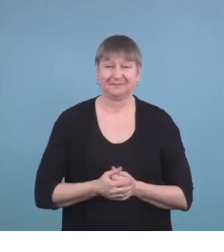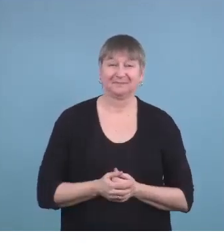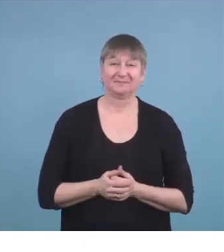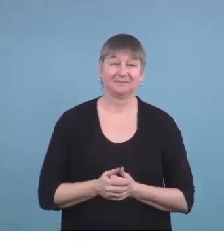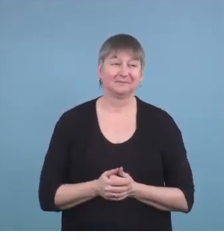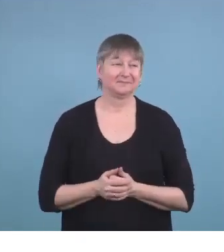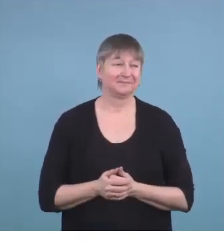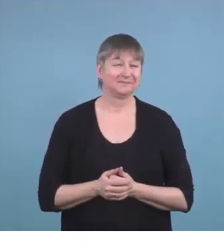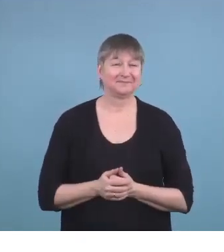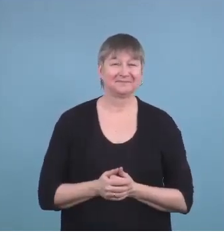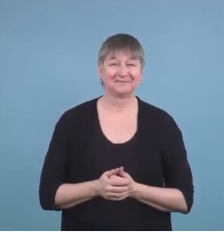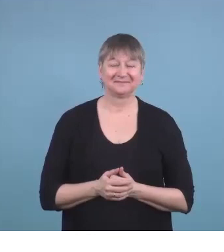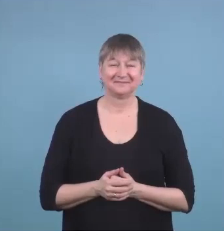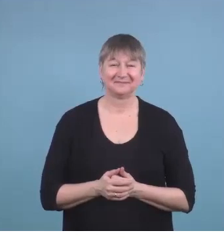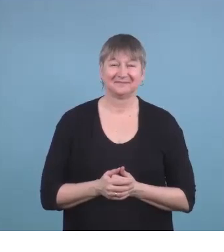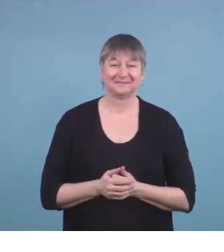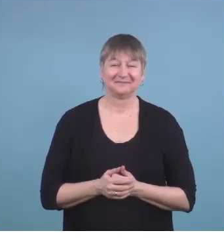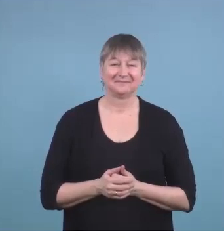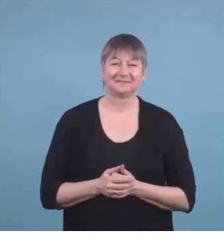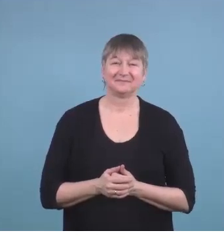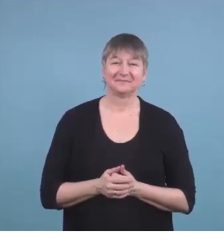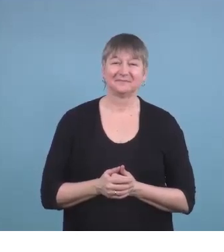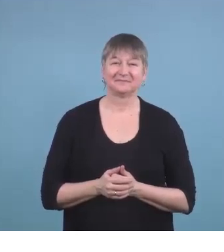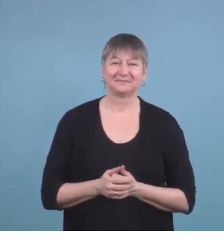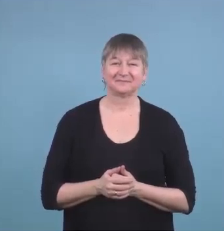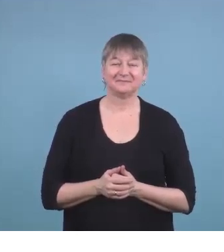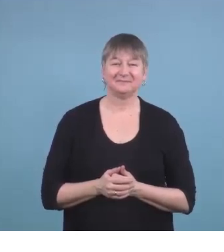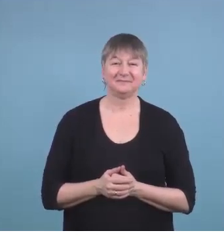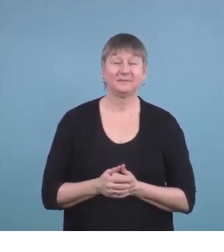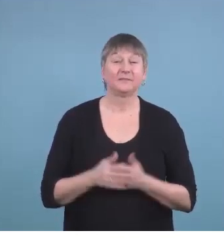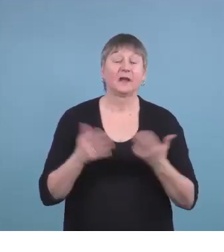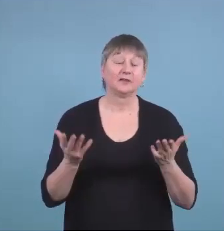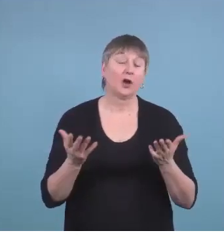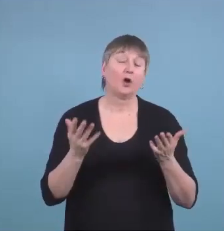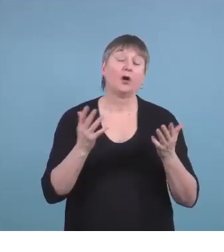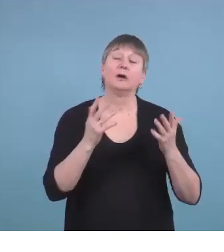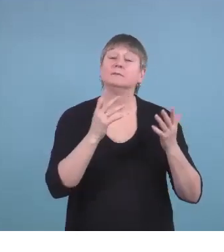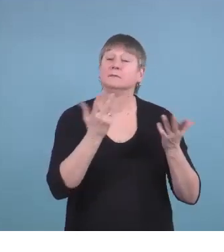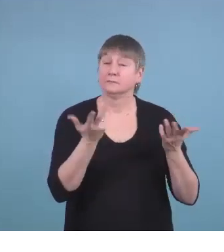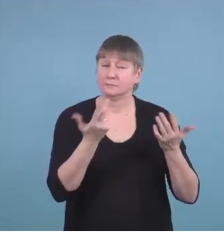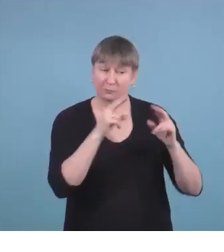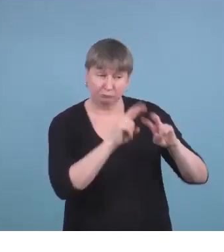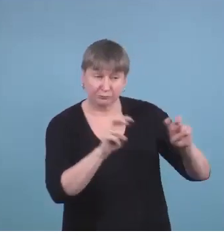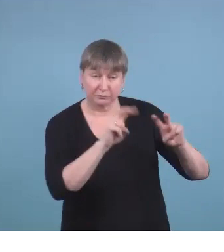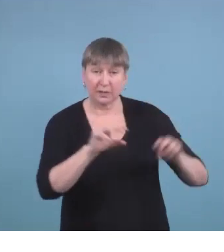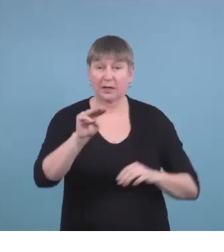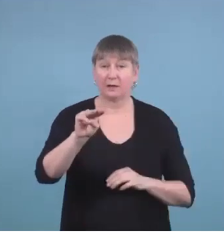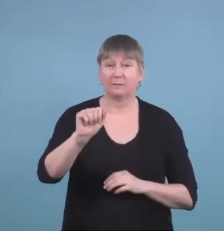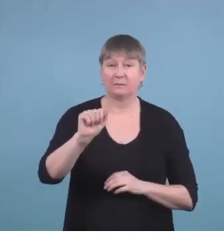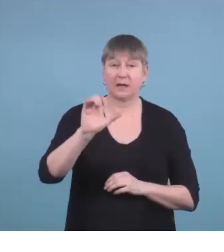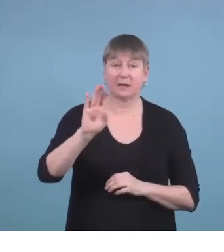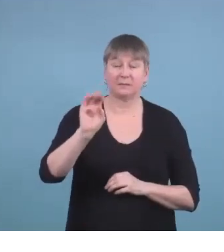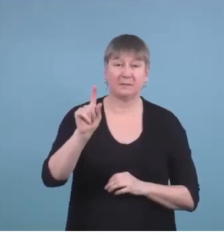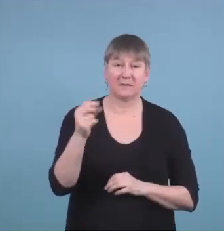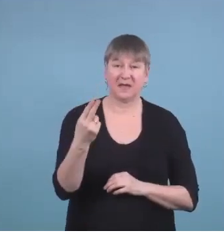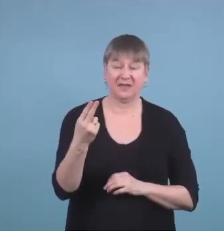When we looked at something like Macbeth, for example, my students didn't know what